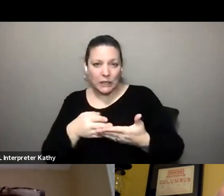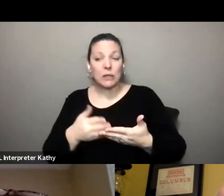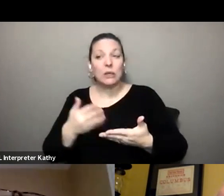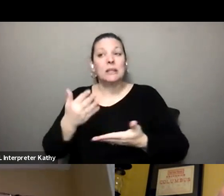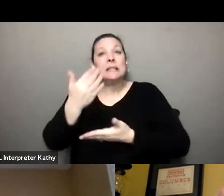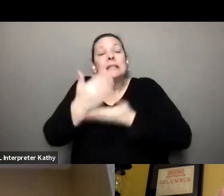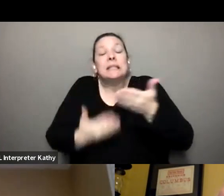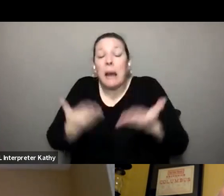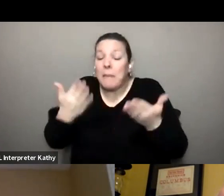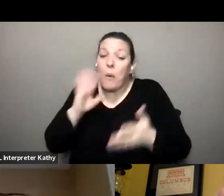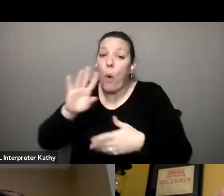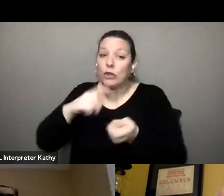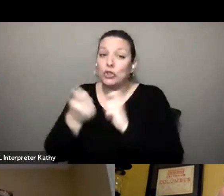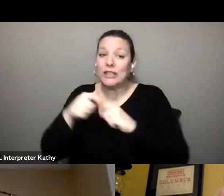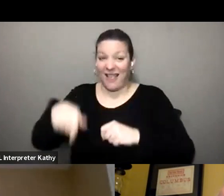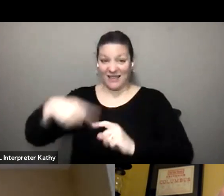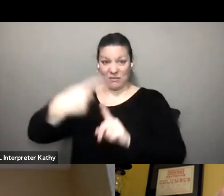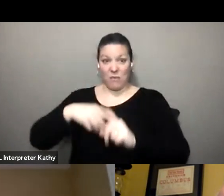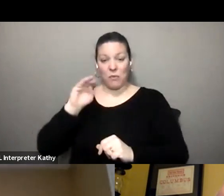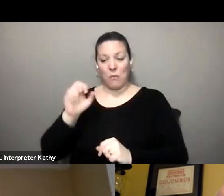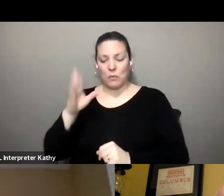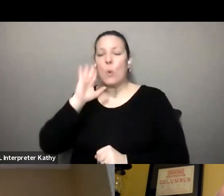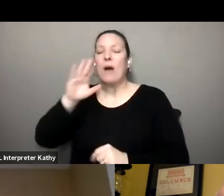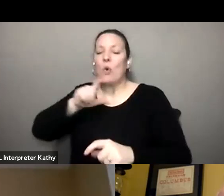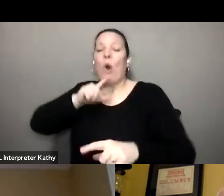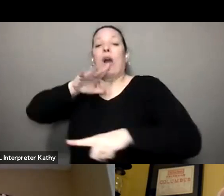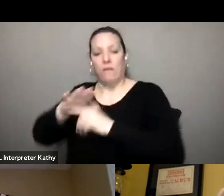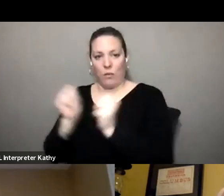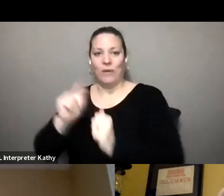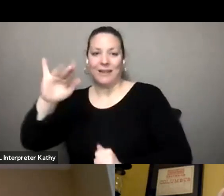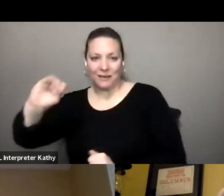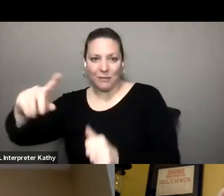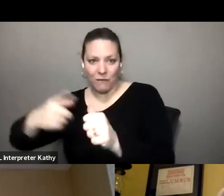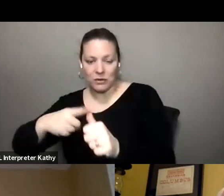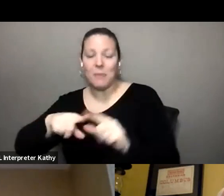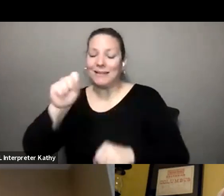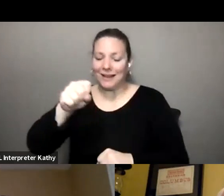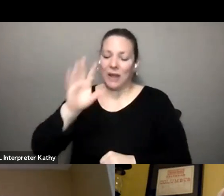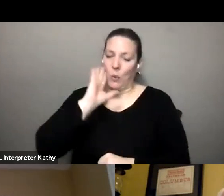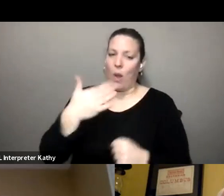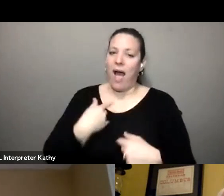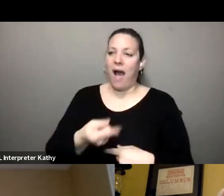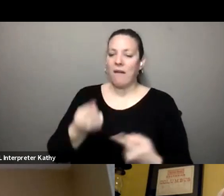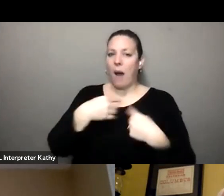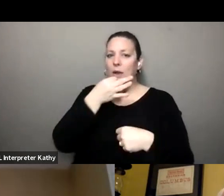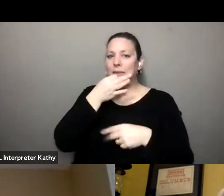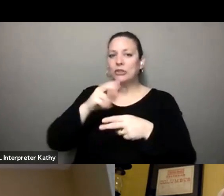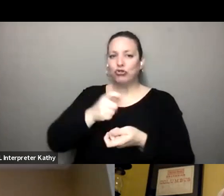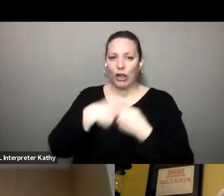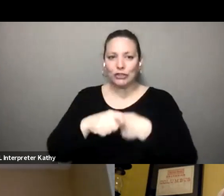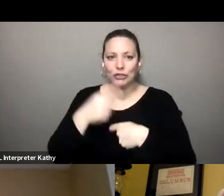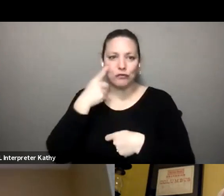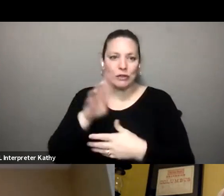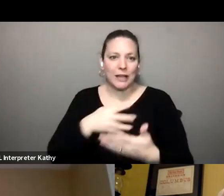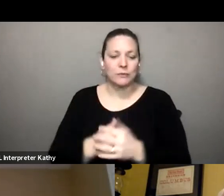month in march so again we're going to have to confirm that with kim but yes there are some changes to the schedule that are coming up okay and then